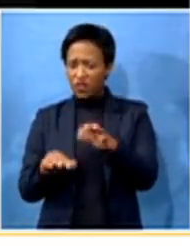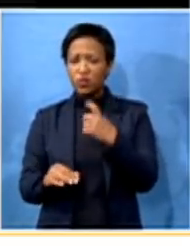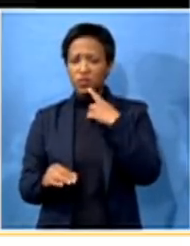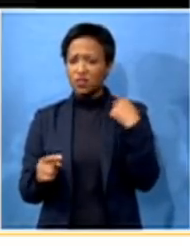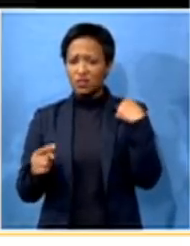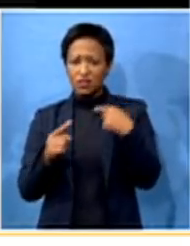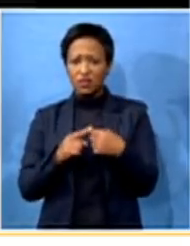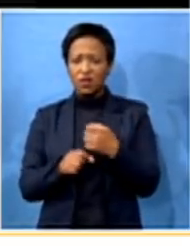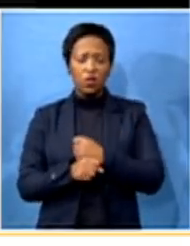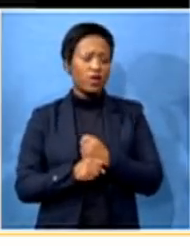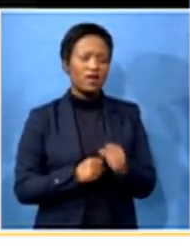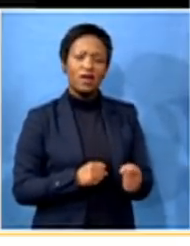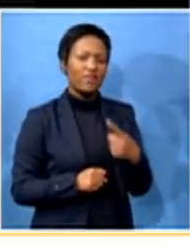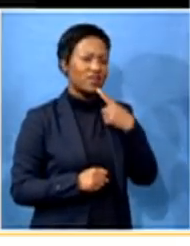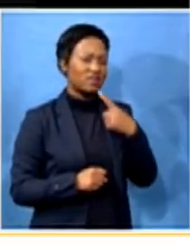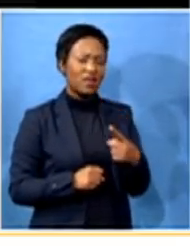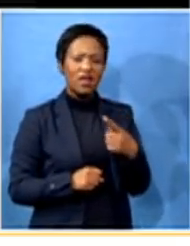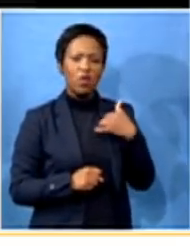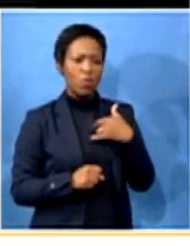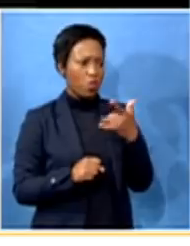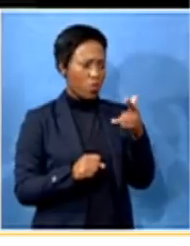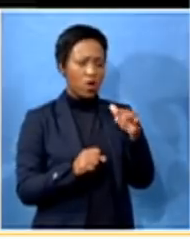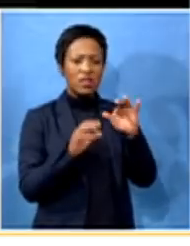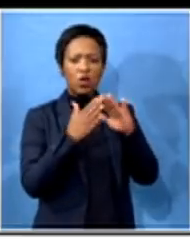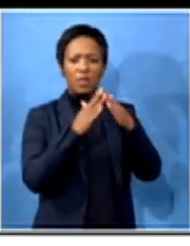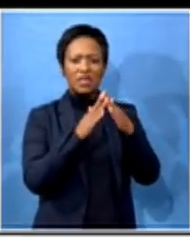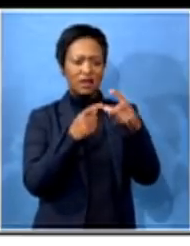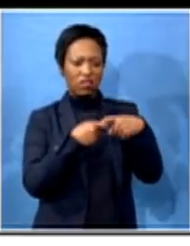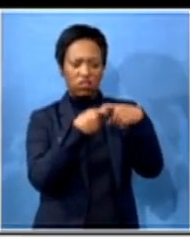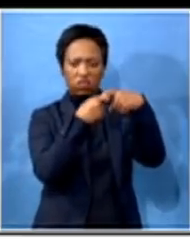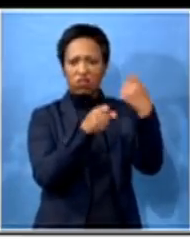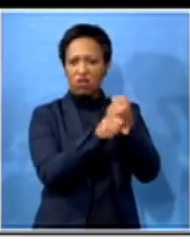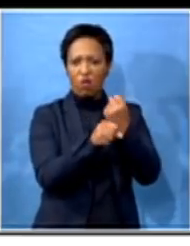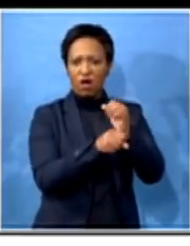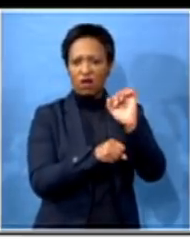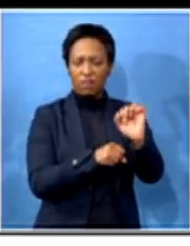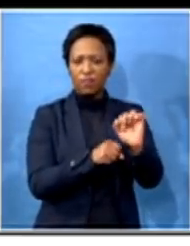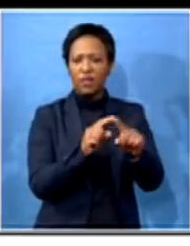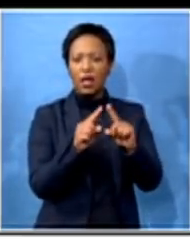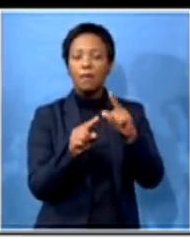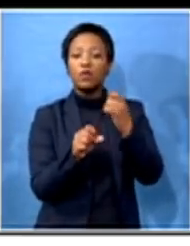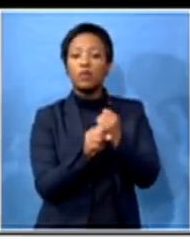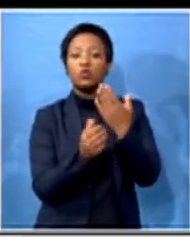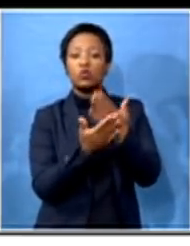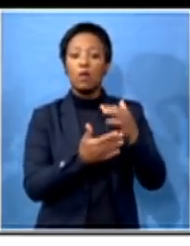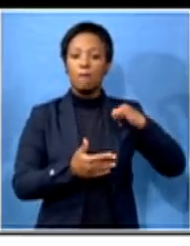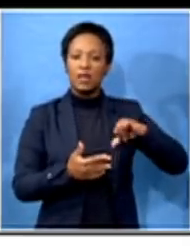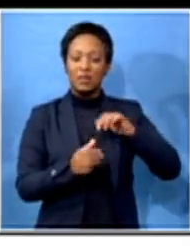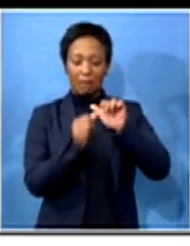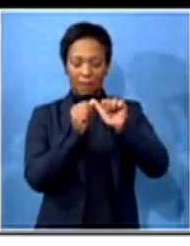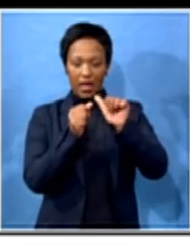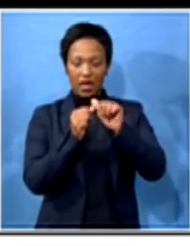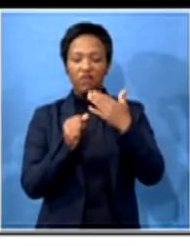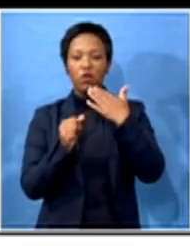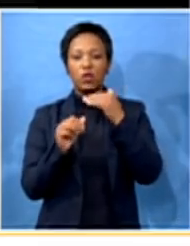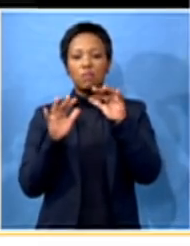have not held any citizens at ransom. The decision we are taking is helping the Miss Party to do service better to the citizens